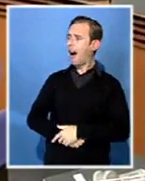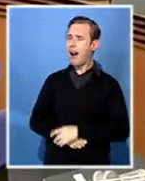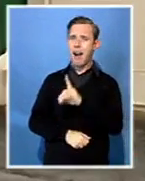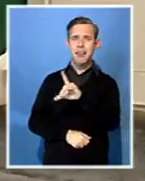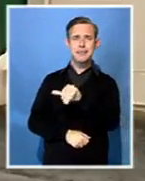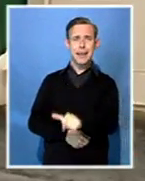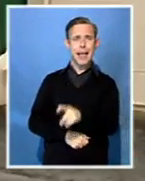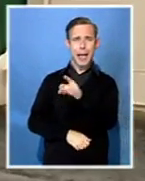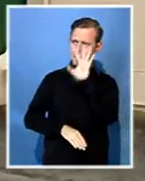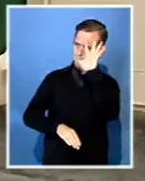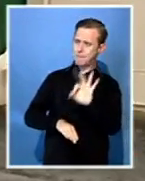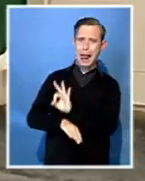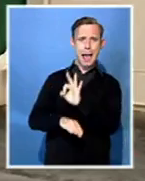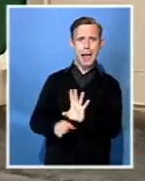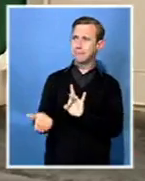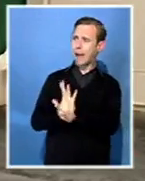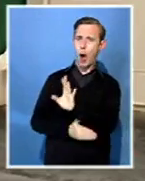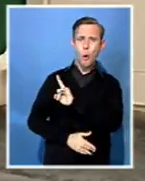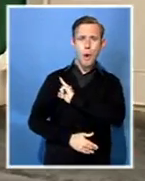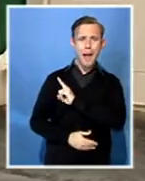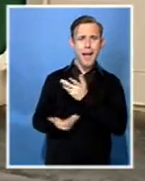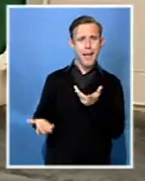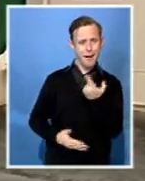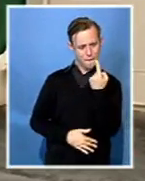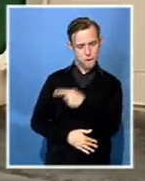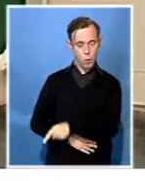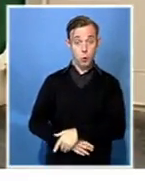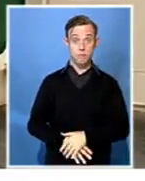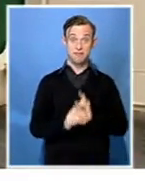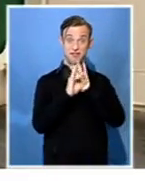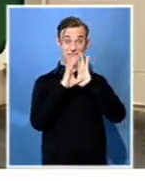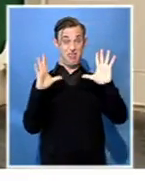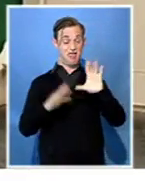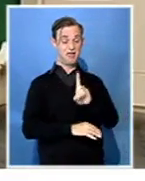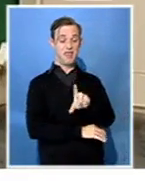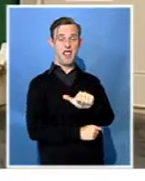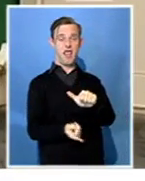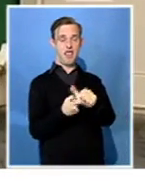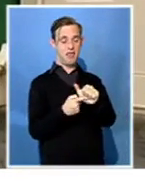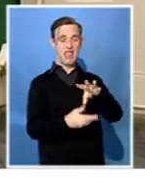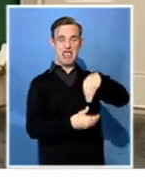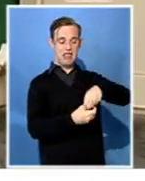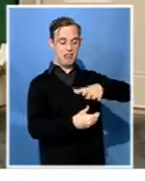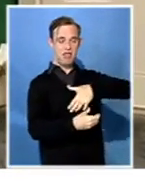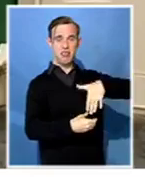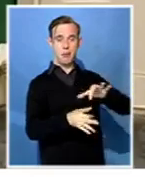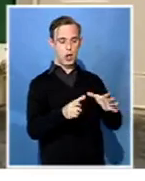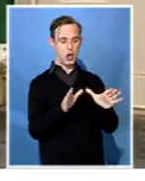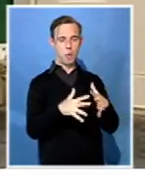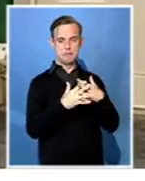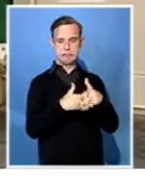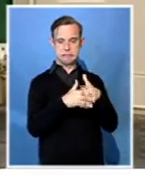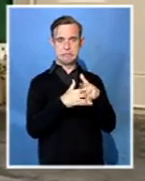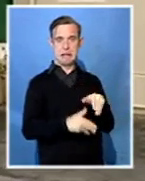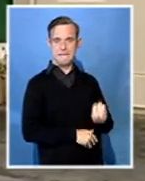It is clear that there is trouble in the house of the DA, and that trouble is